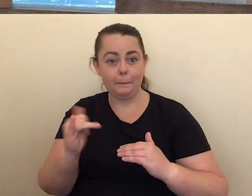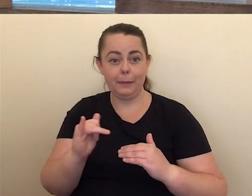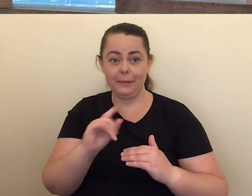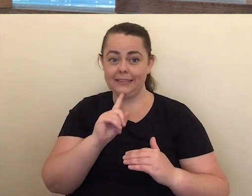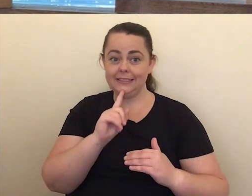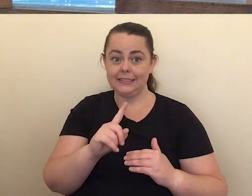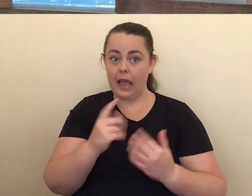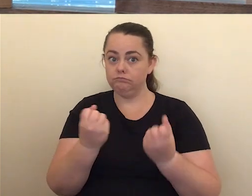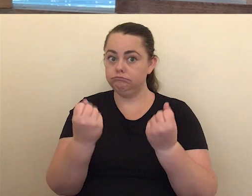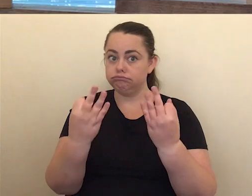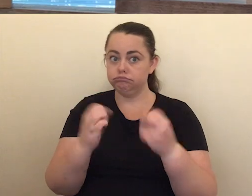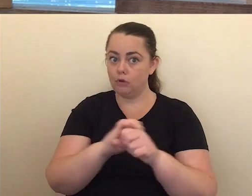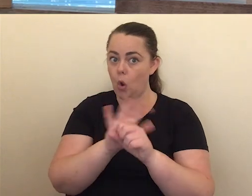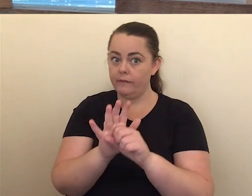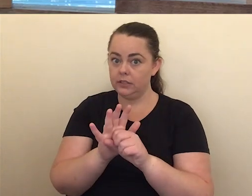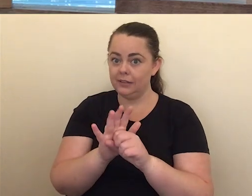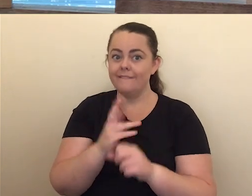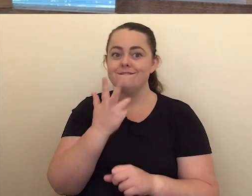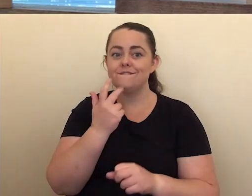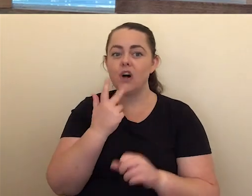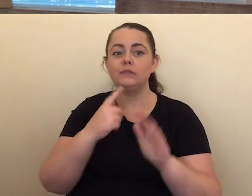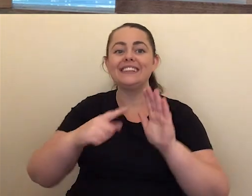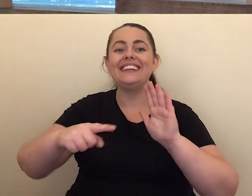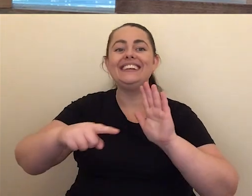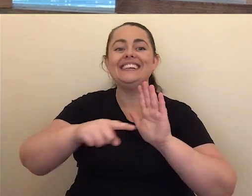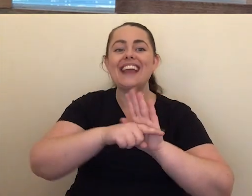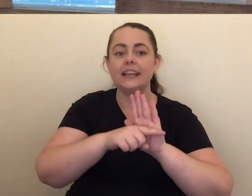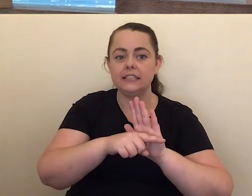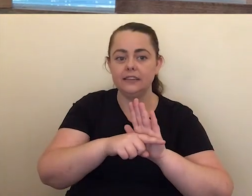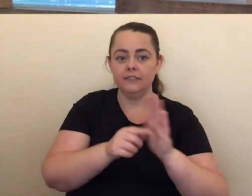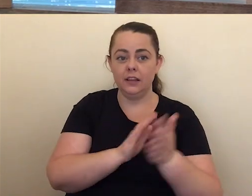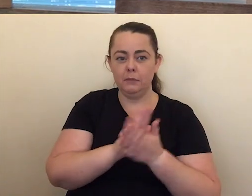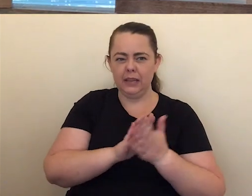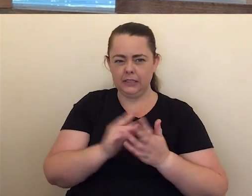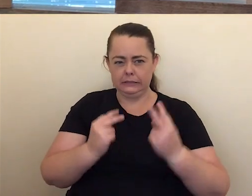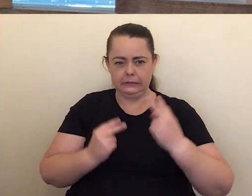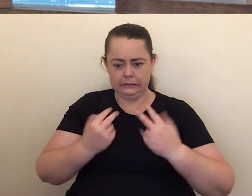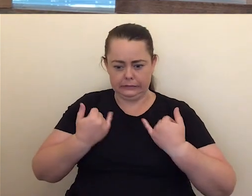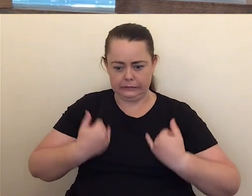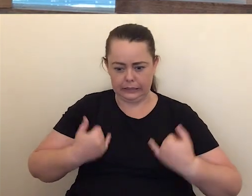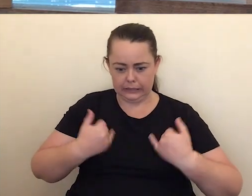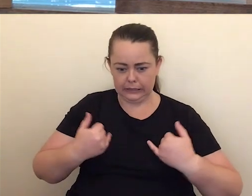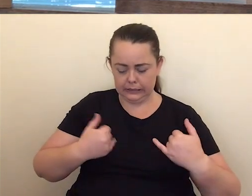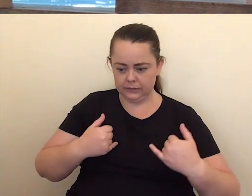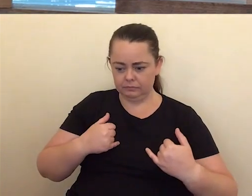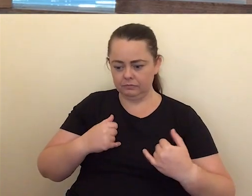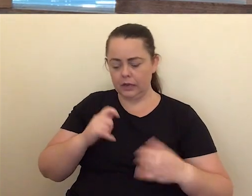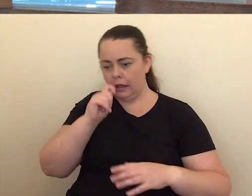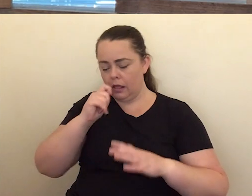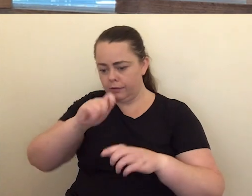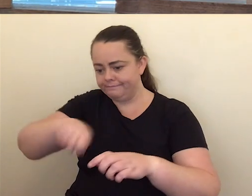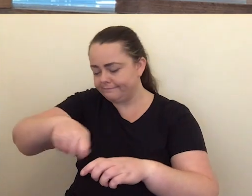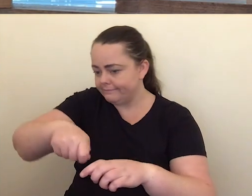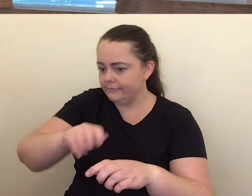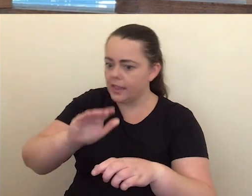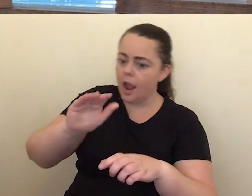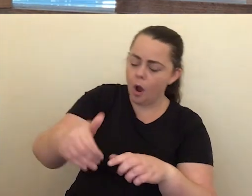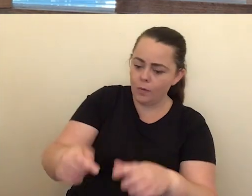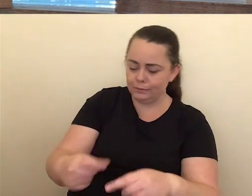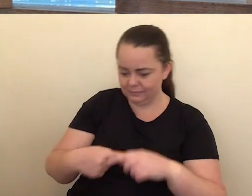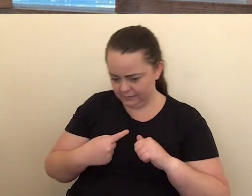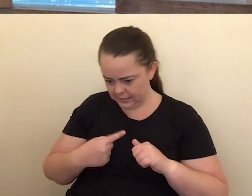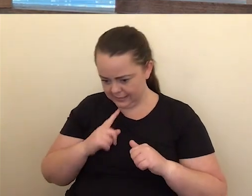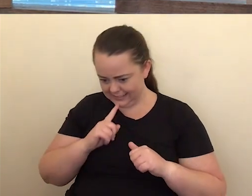very important that if you do continue to have symptoms and you have a false negative rapid antigen test, that you either retest